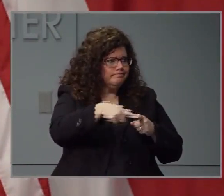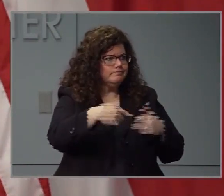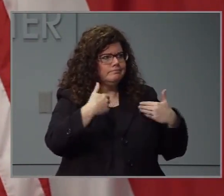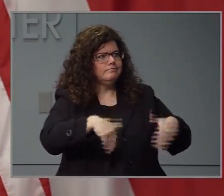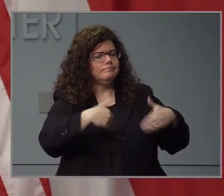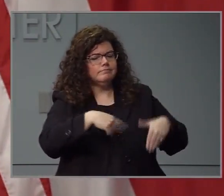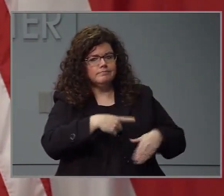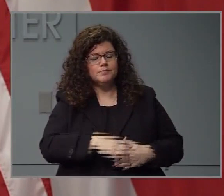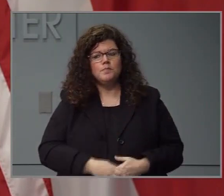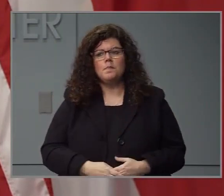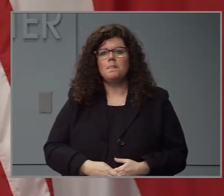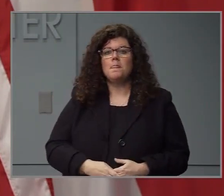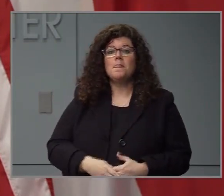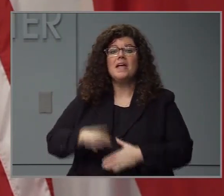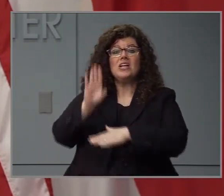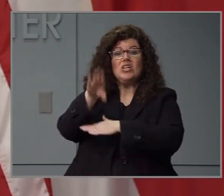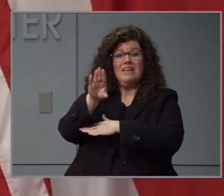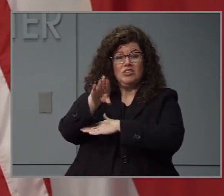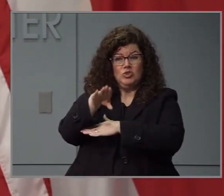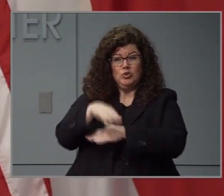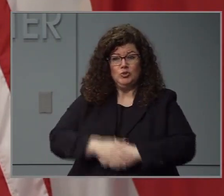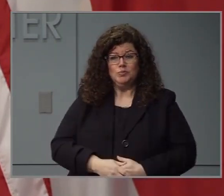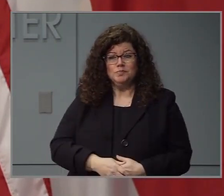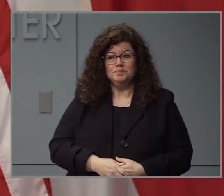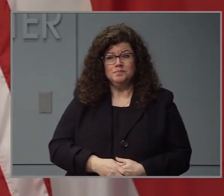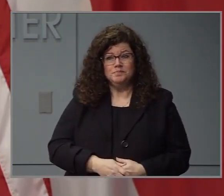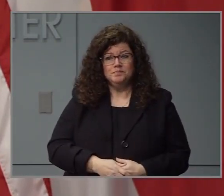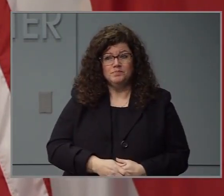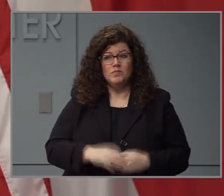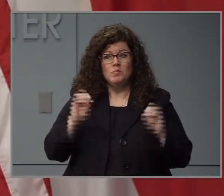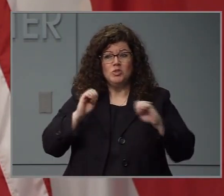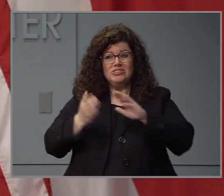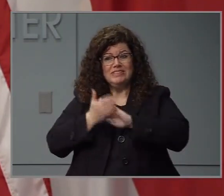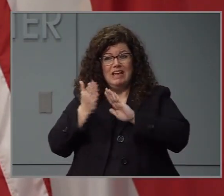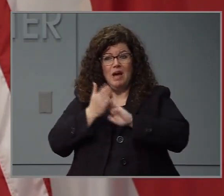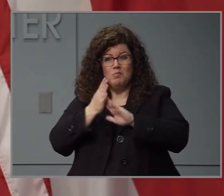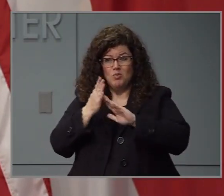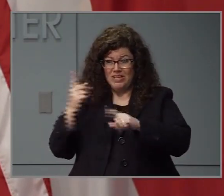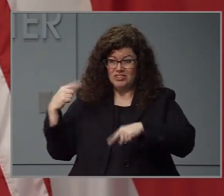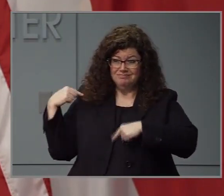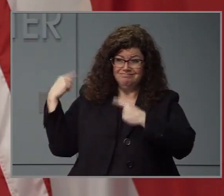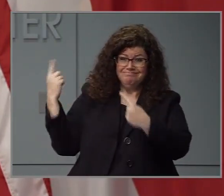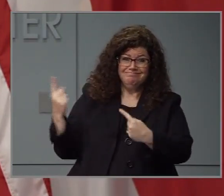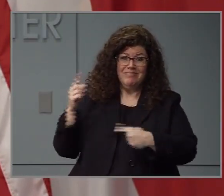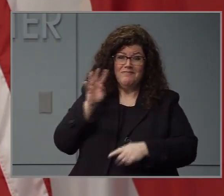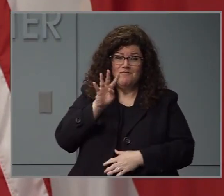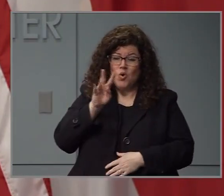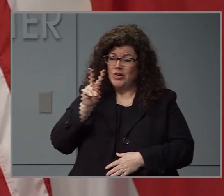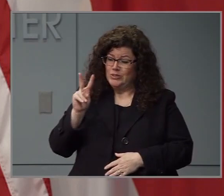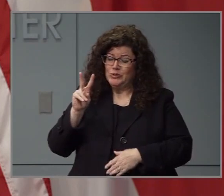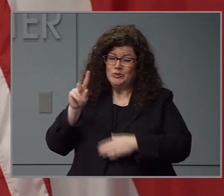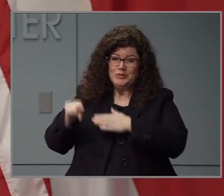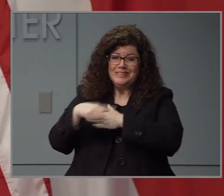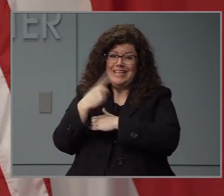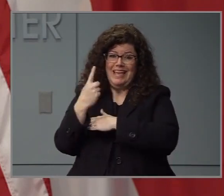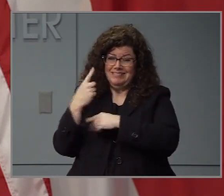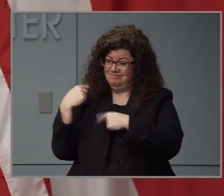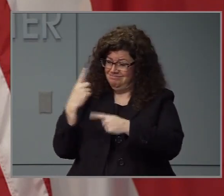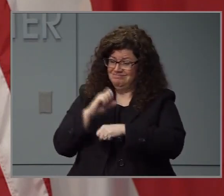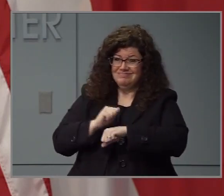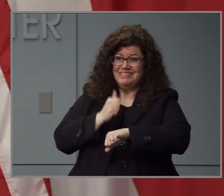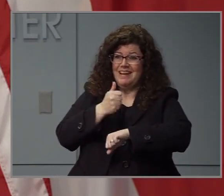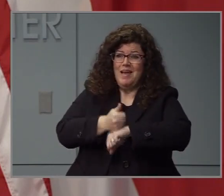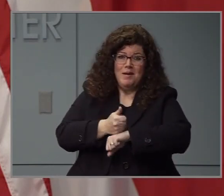Good afternoon. The State Emergency Operations Center has now been activated for 42 days for the COVID-19